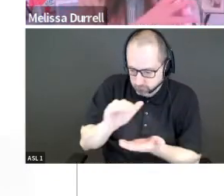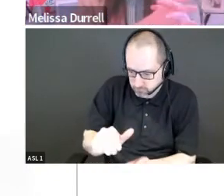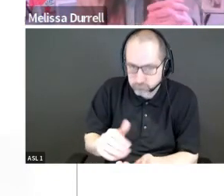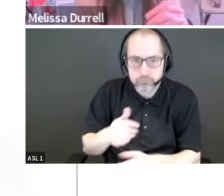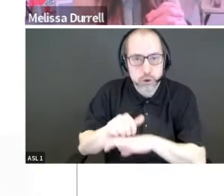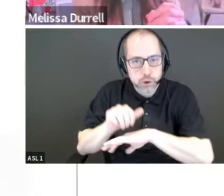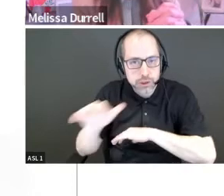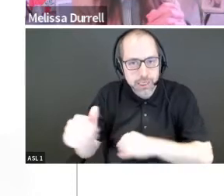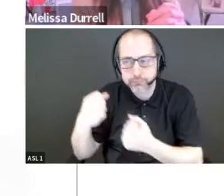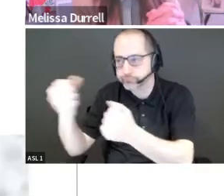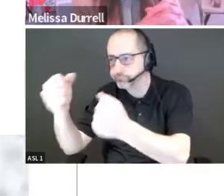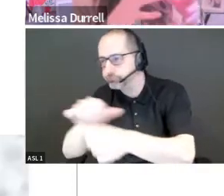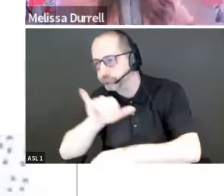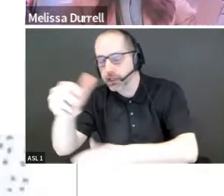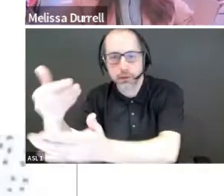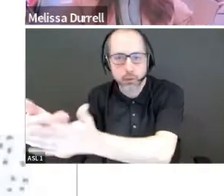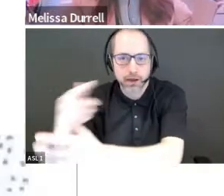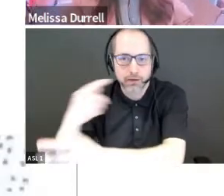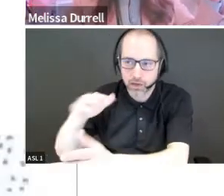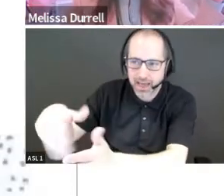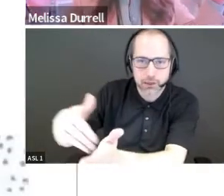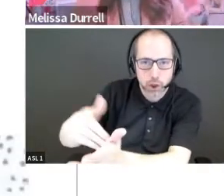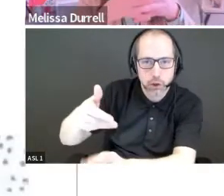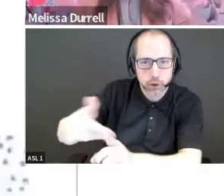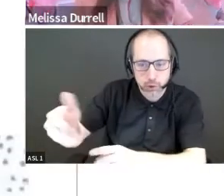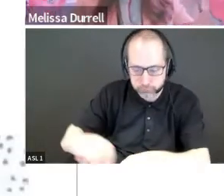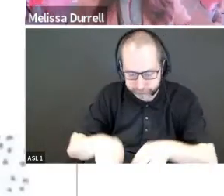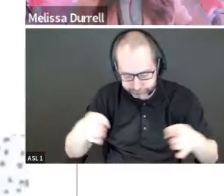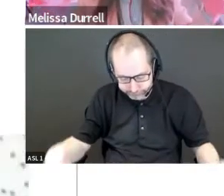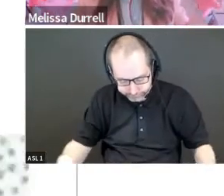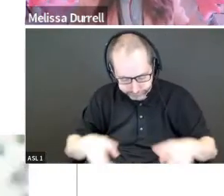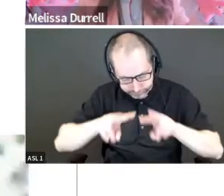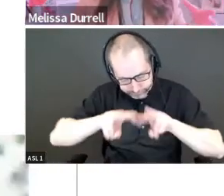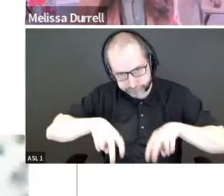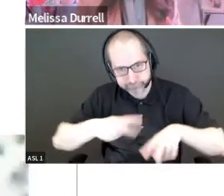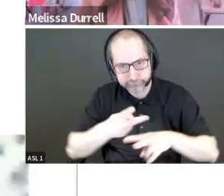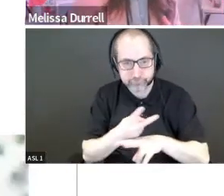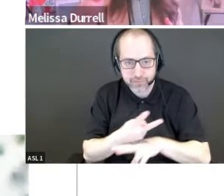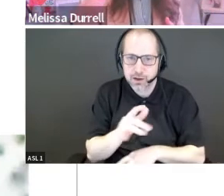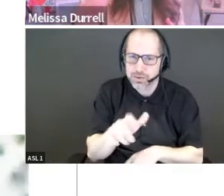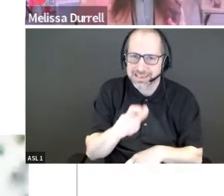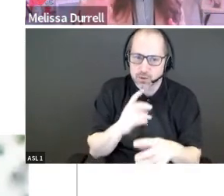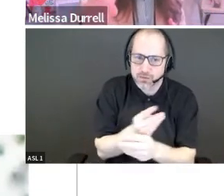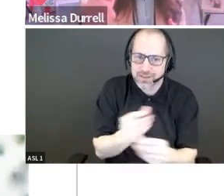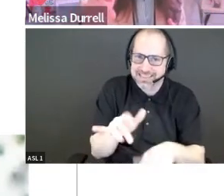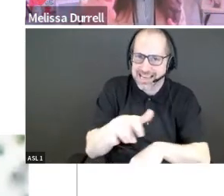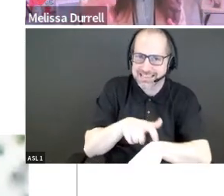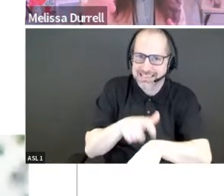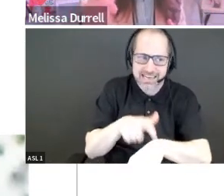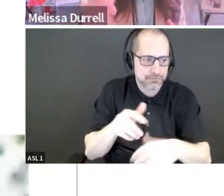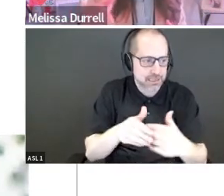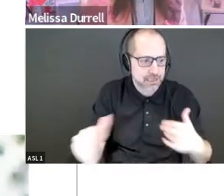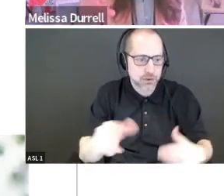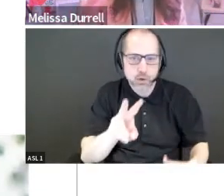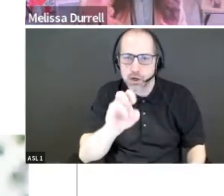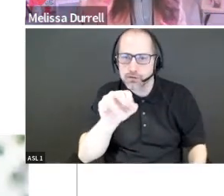it, and then they can do their diagnosis. He thought that there's got to be a way for us to fix that timeline. So we created this ViewsIQ